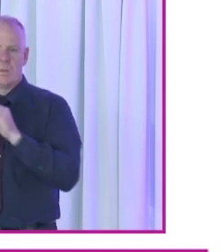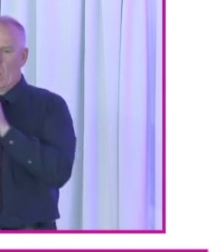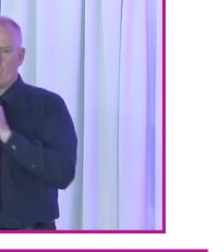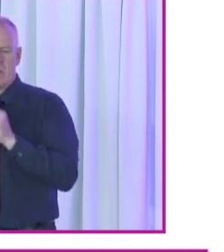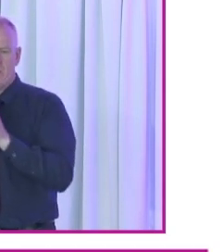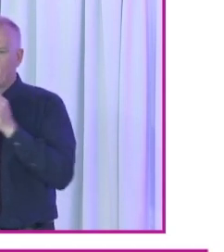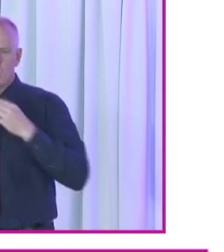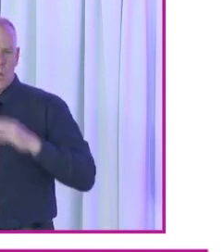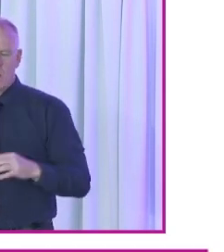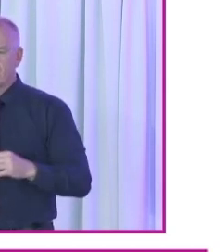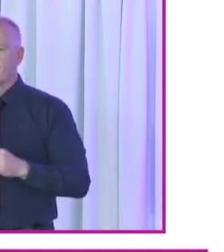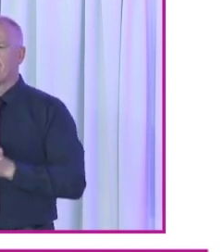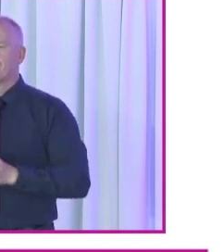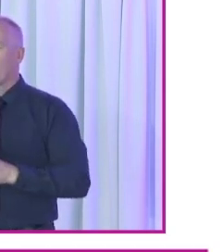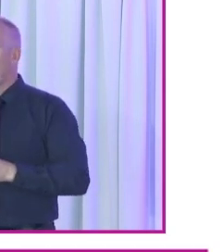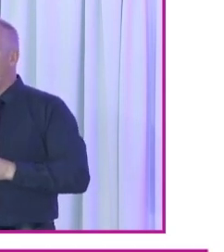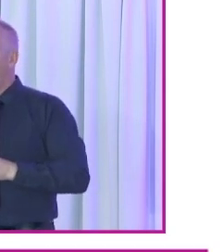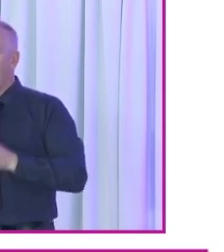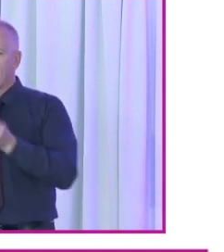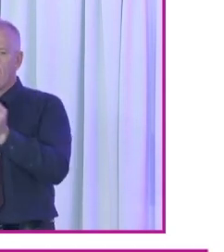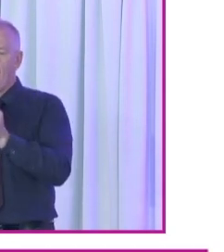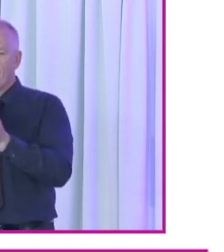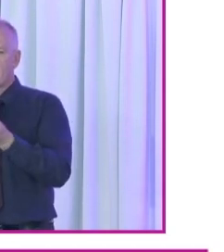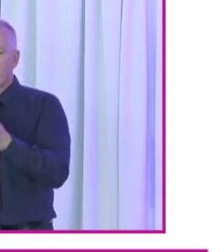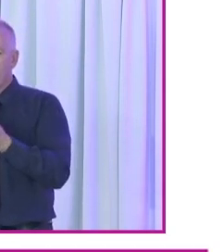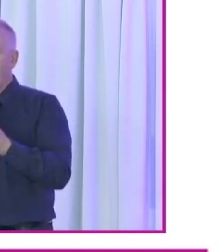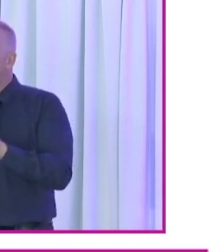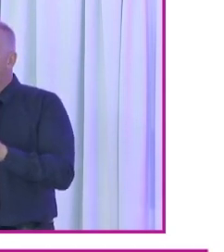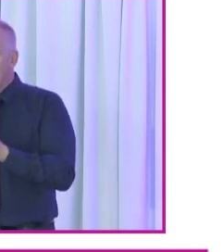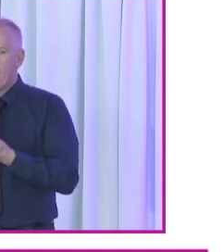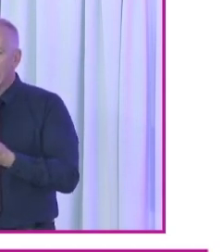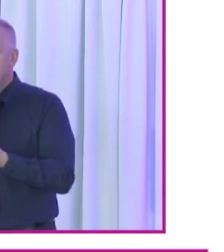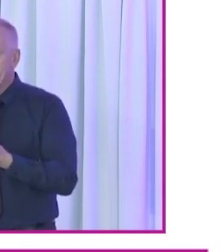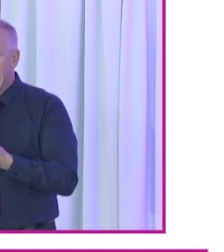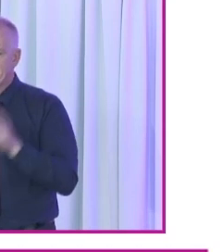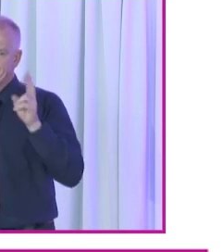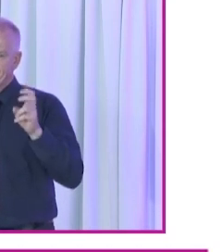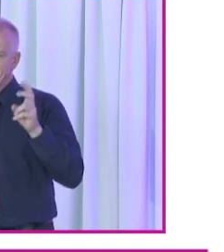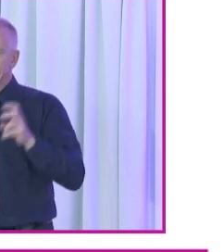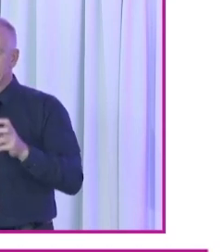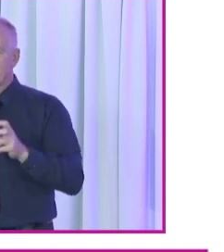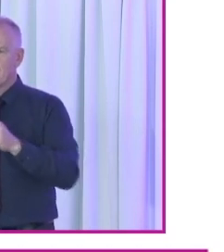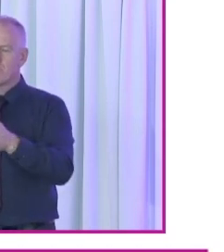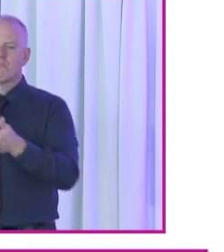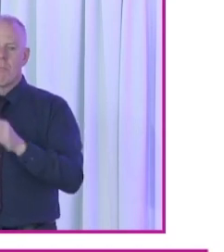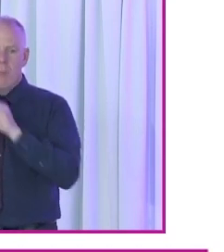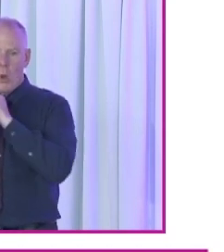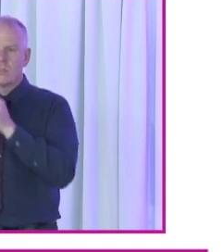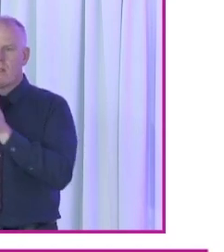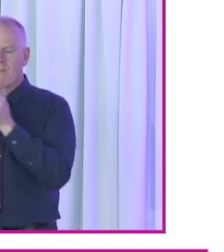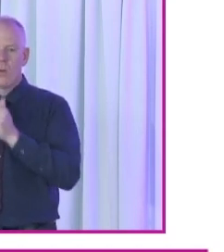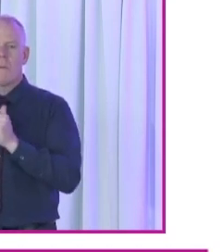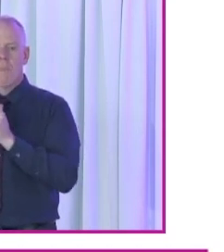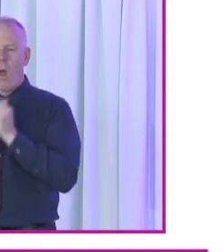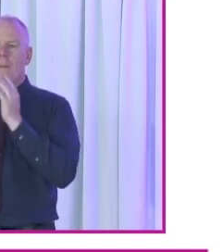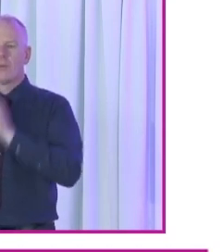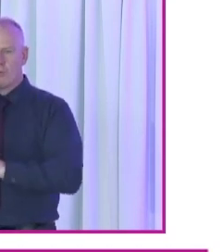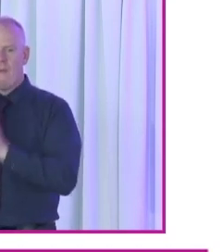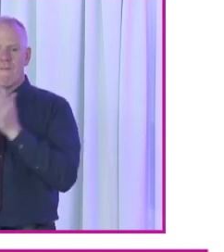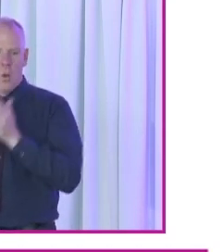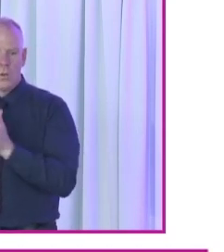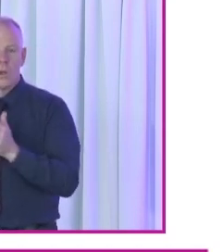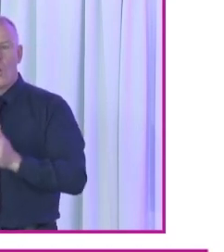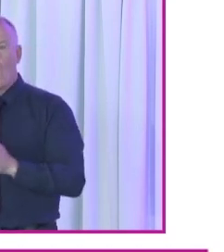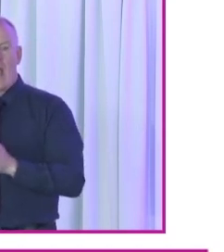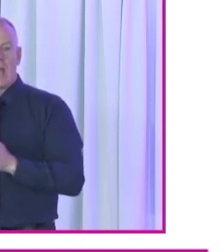I want to read a comment very quickly from one of the participants. It provides me with greater opportunities to vote as I neither